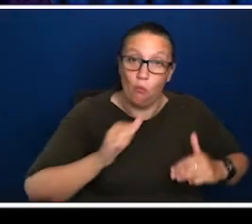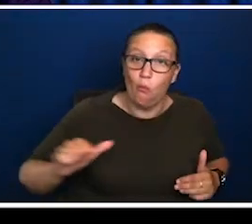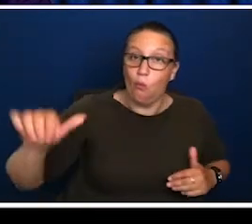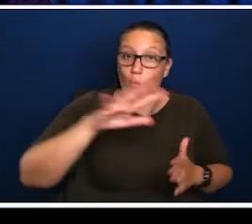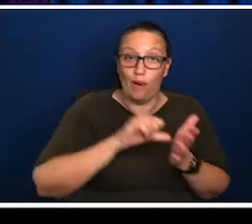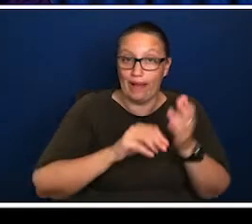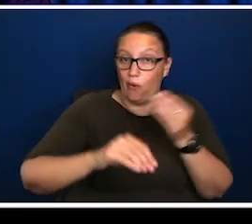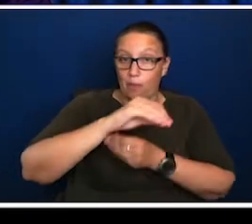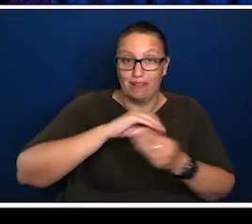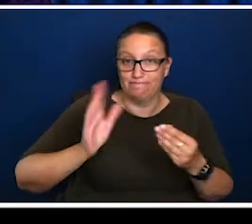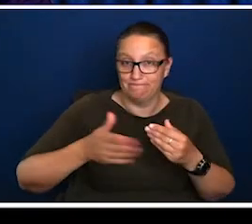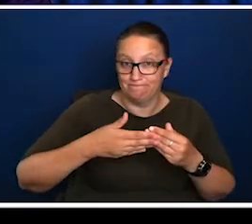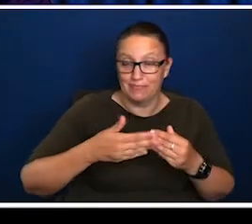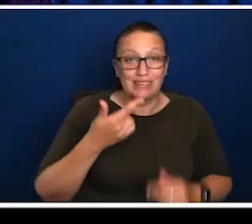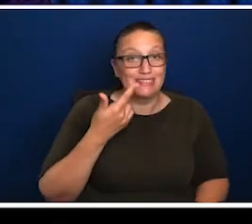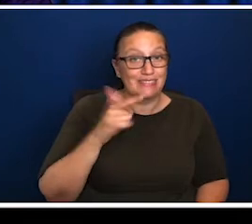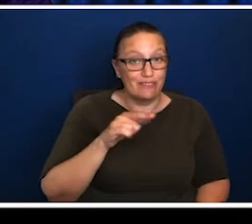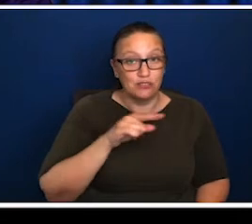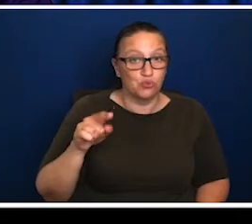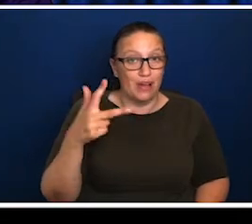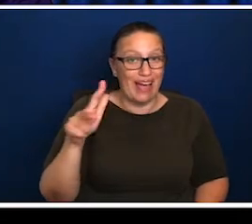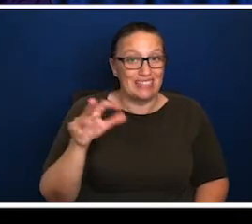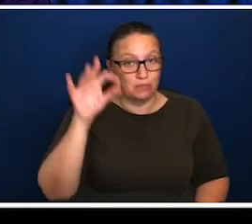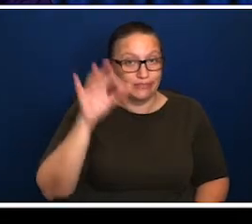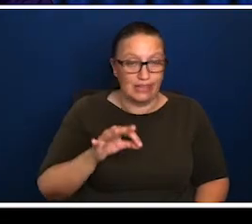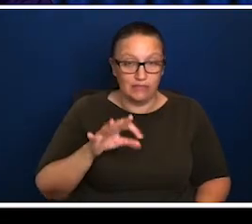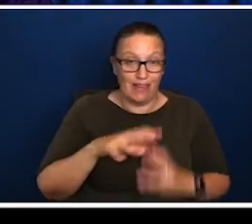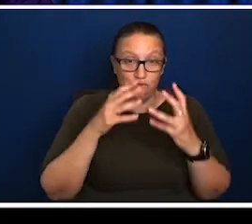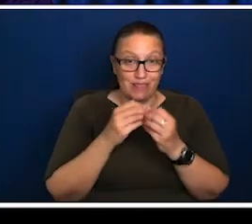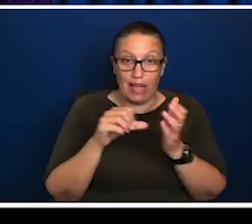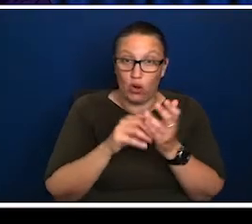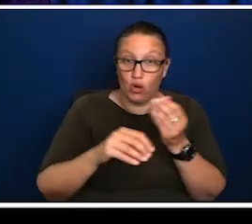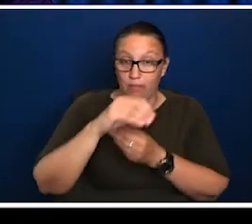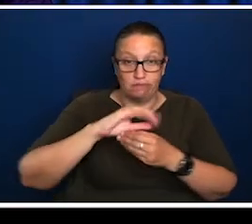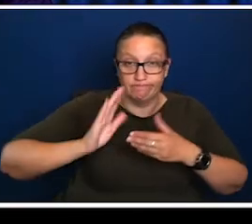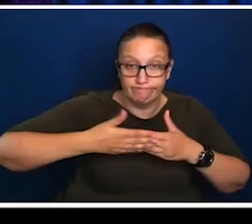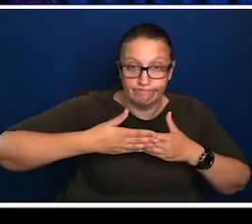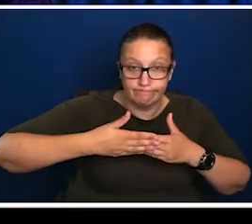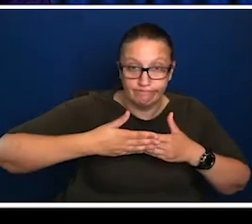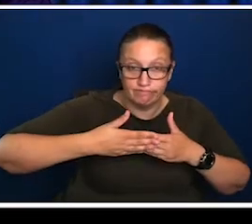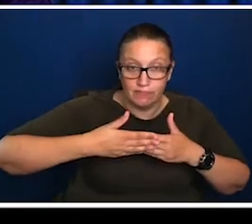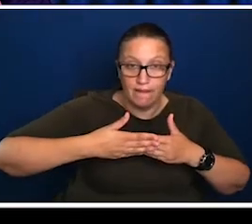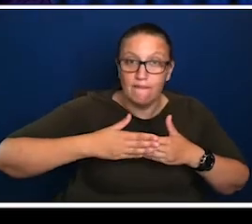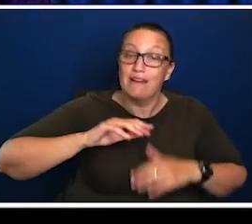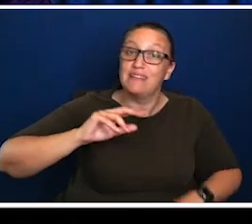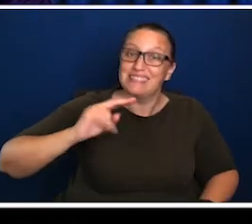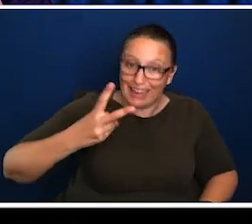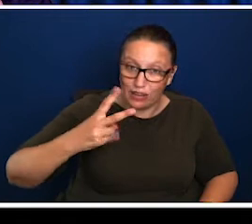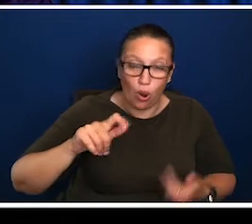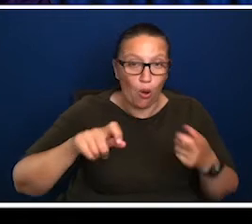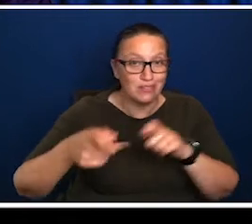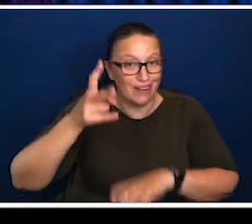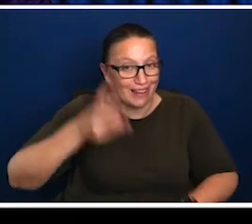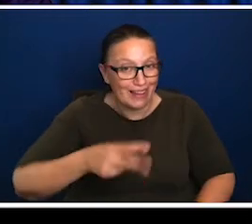70 to 80% of activity in the first lockdown and then again in lockdown number two in Victoria is shut for health reasons.